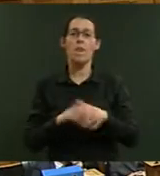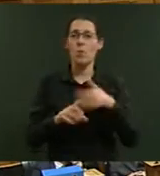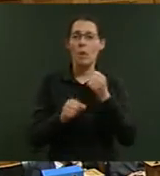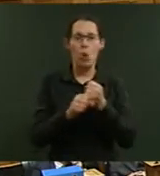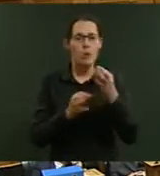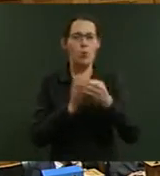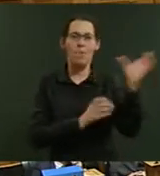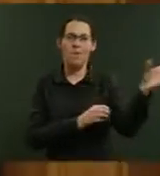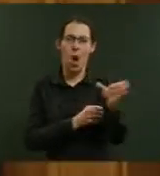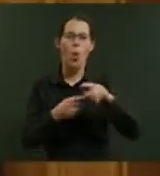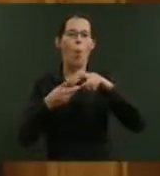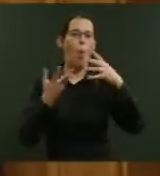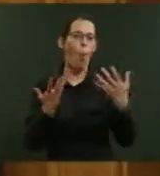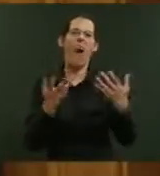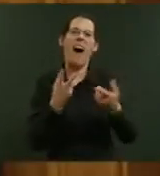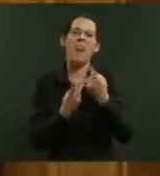being able to do that.